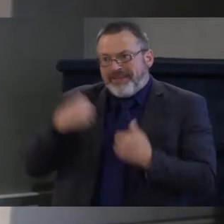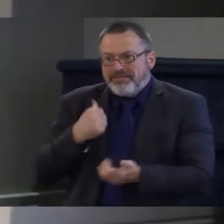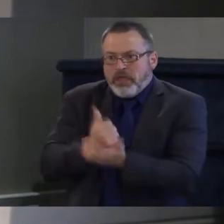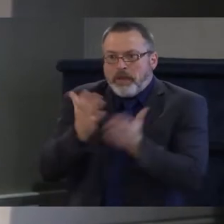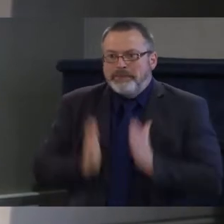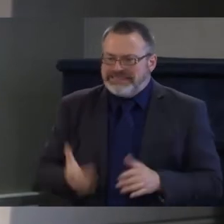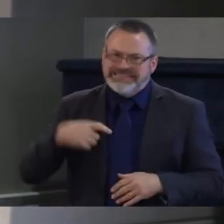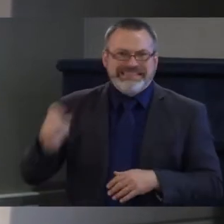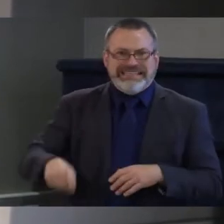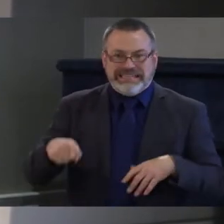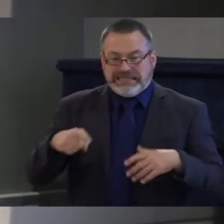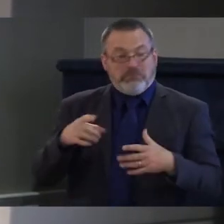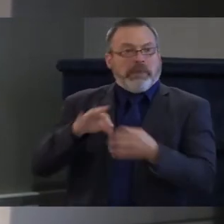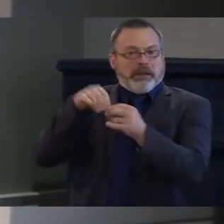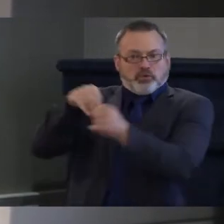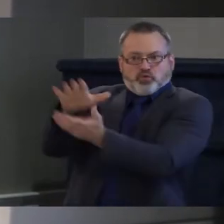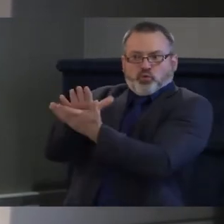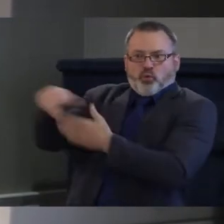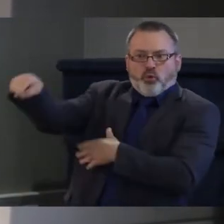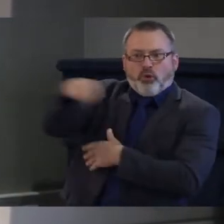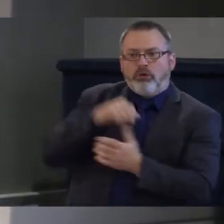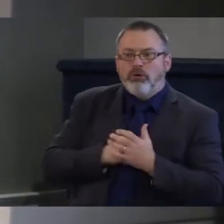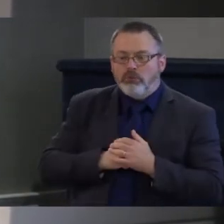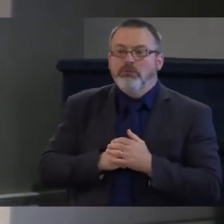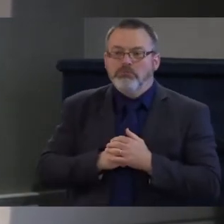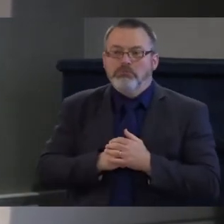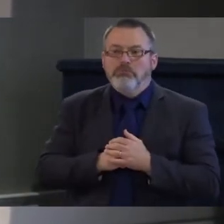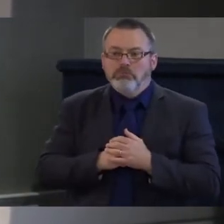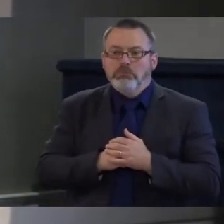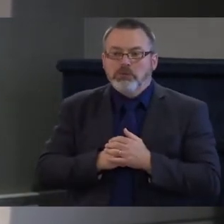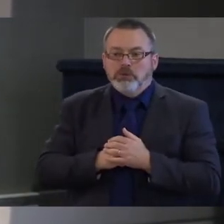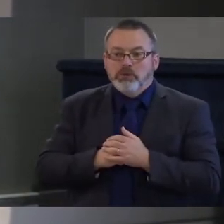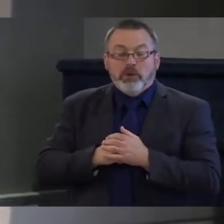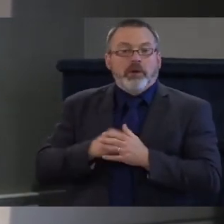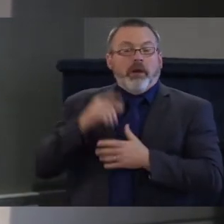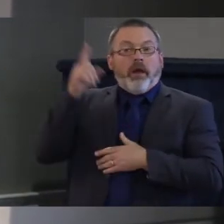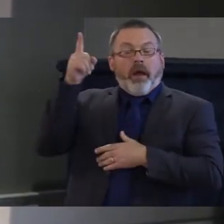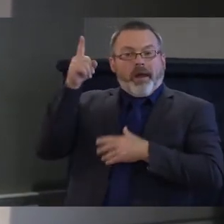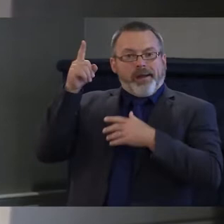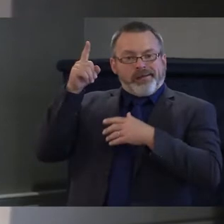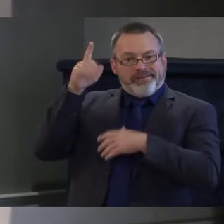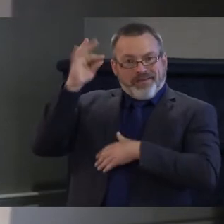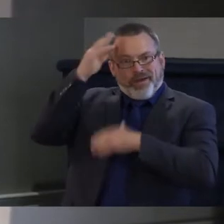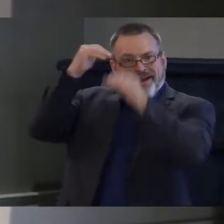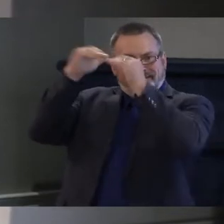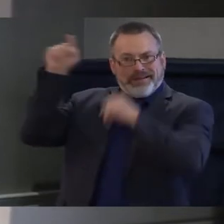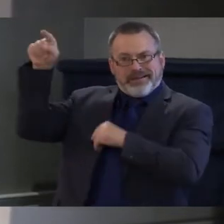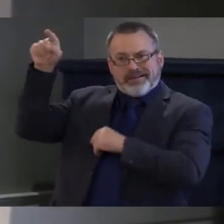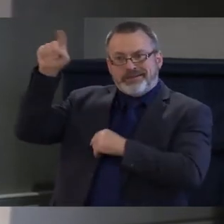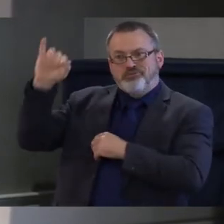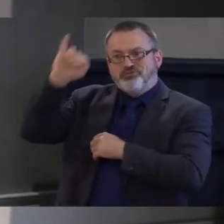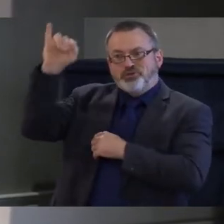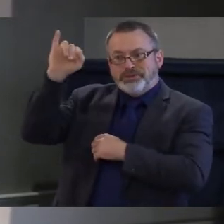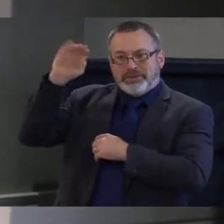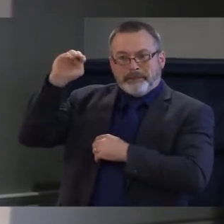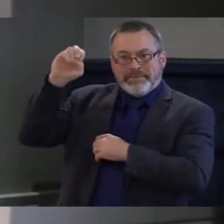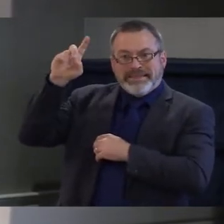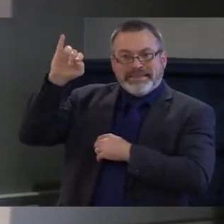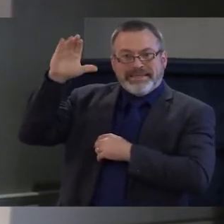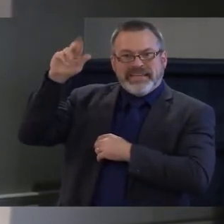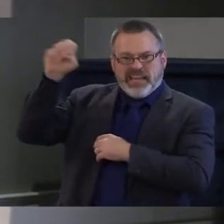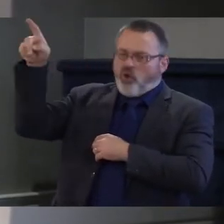sure that Medicare and Medicaid are fully covering mental health coverage. What I know, and I'll just share this story briefly,